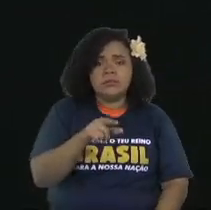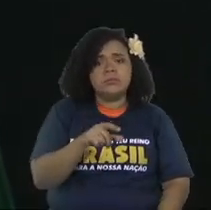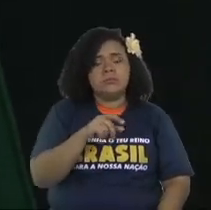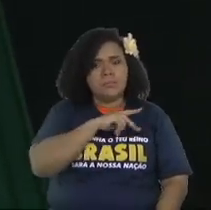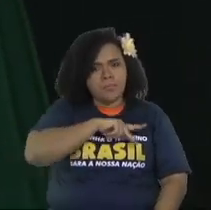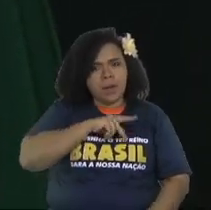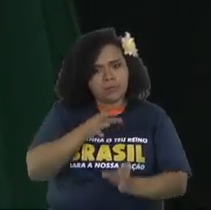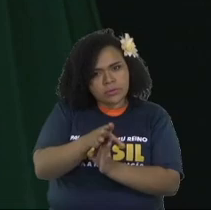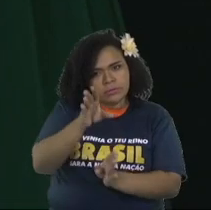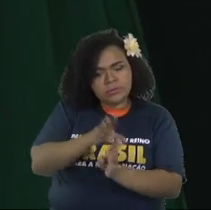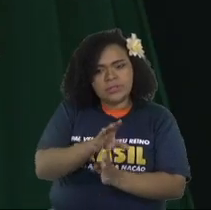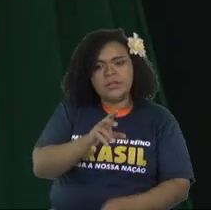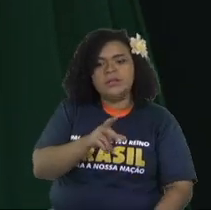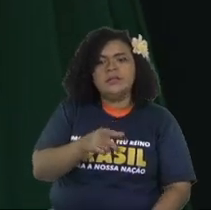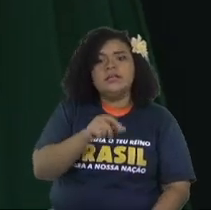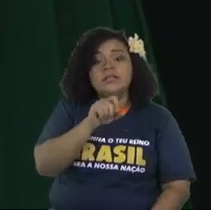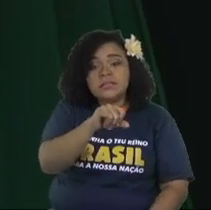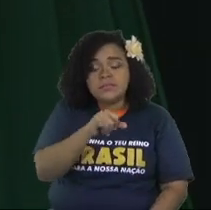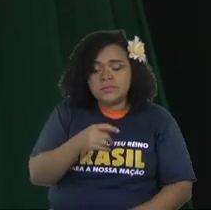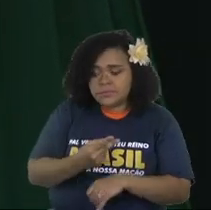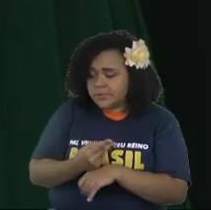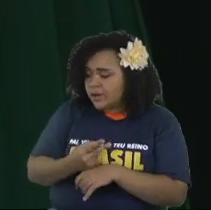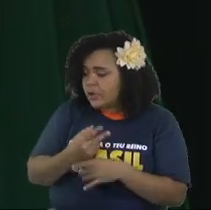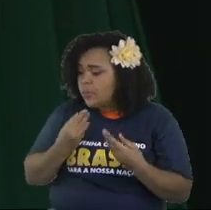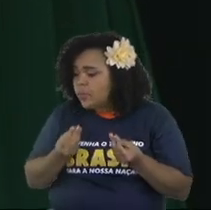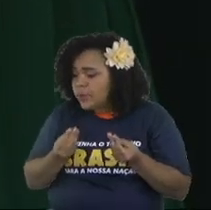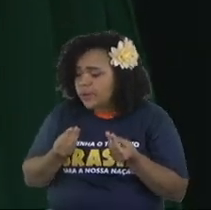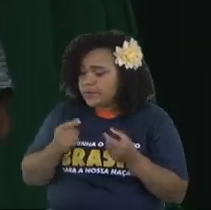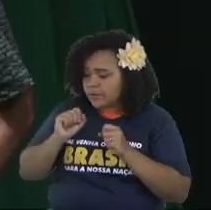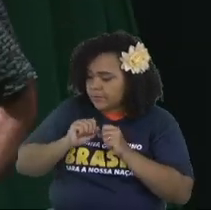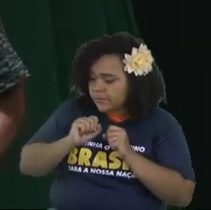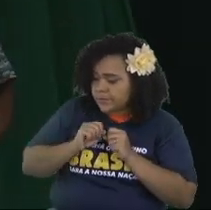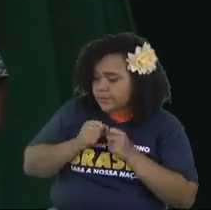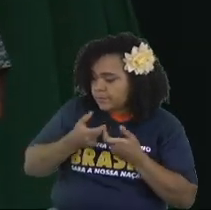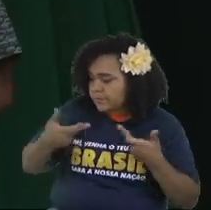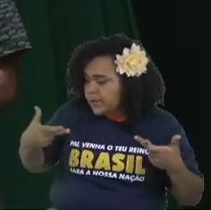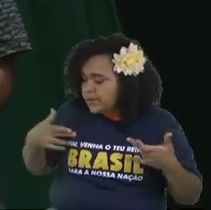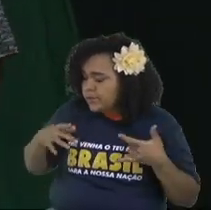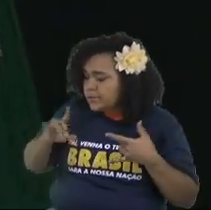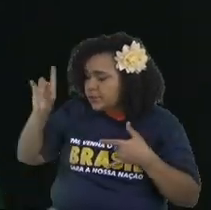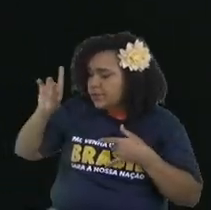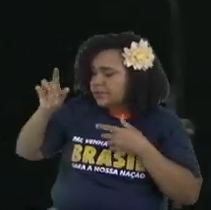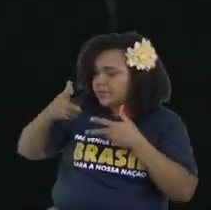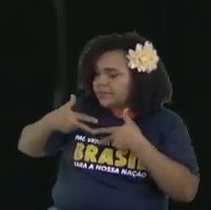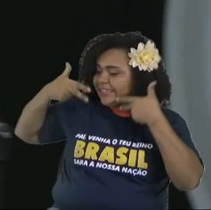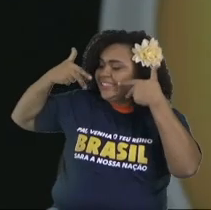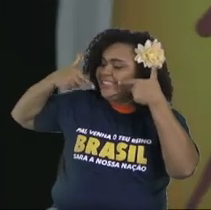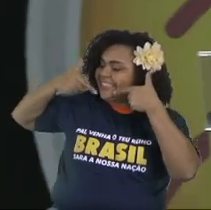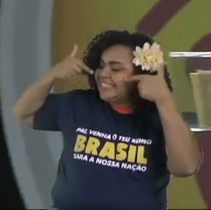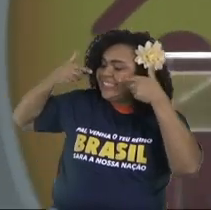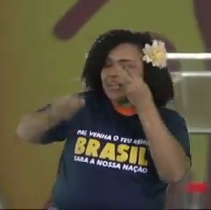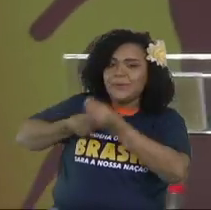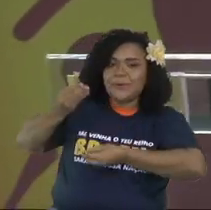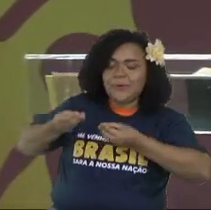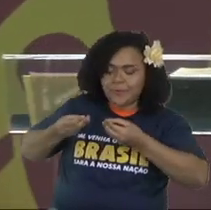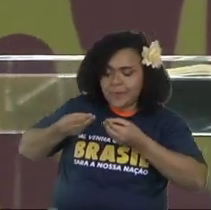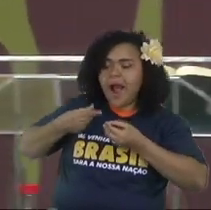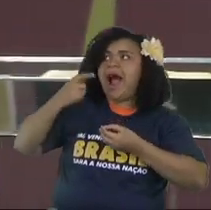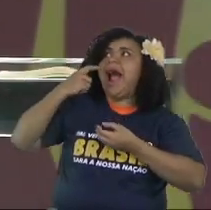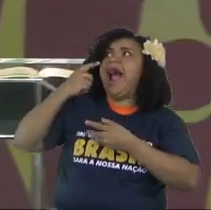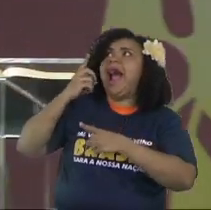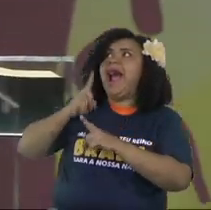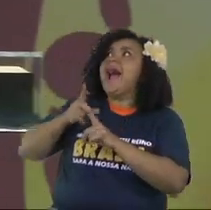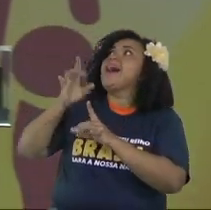that's why Paul says find out what pleases God and do it go ahead and do it because Paul wanted the prosperity of their